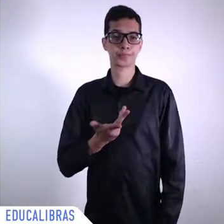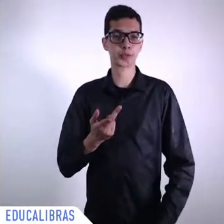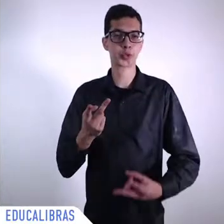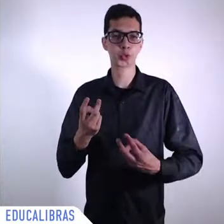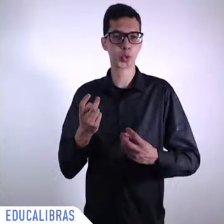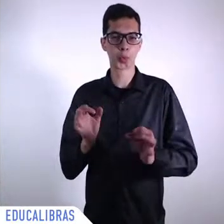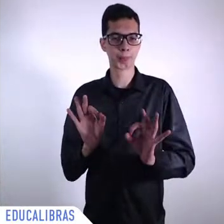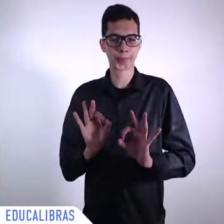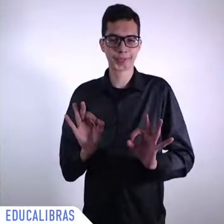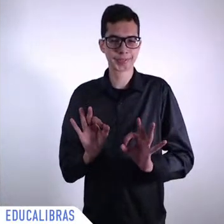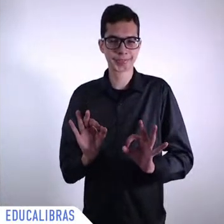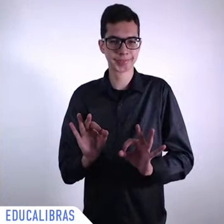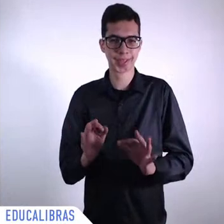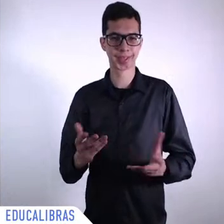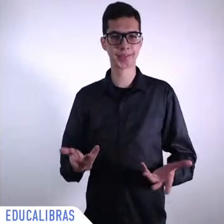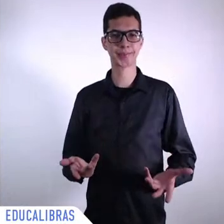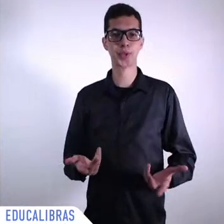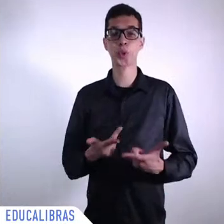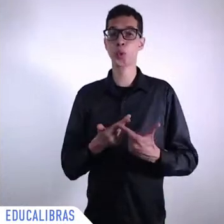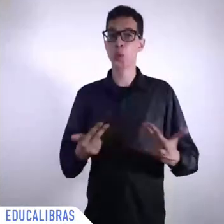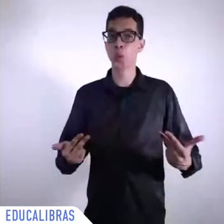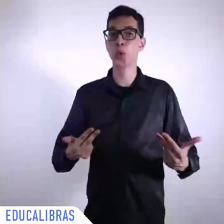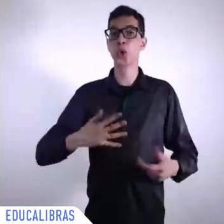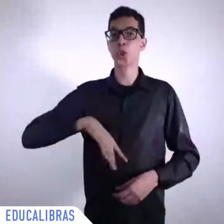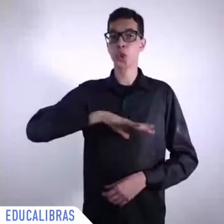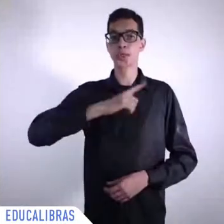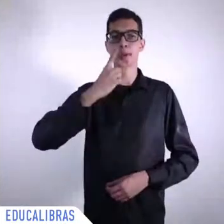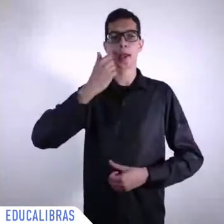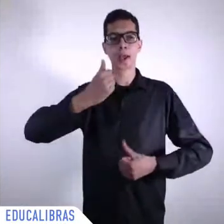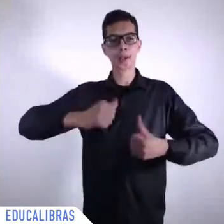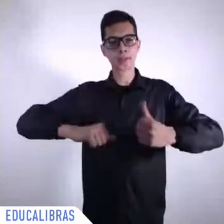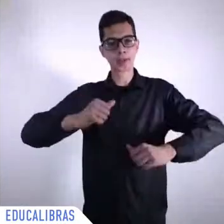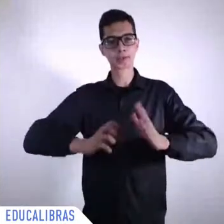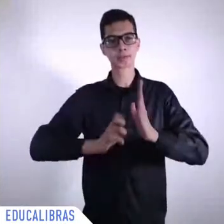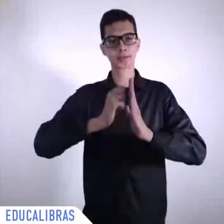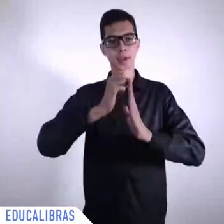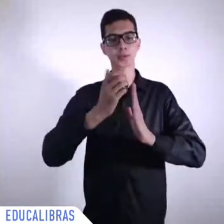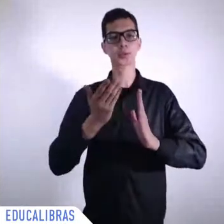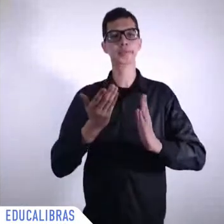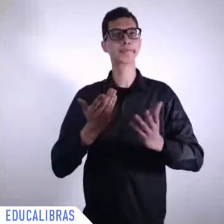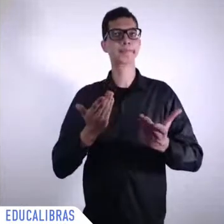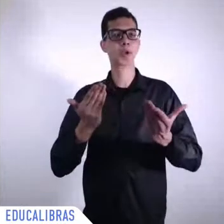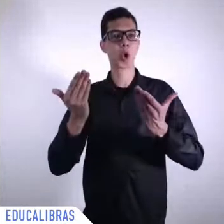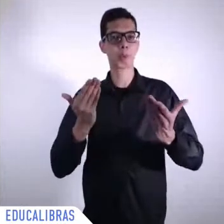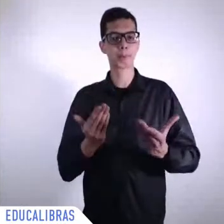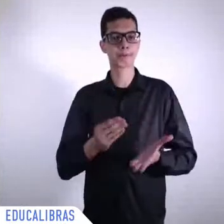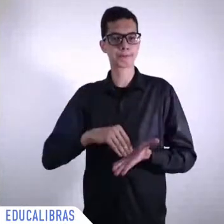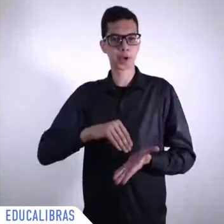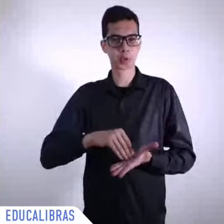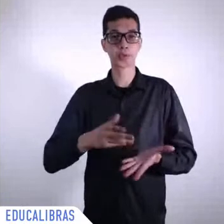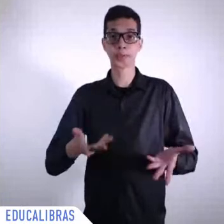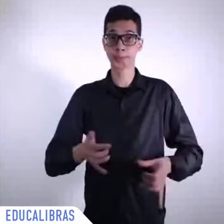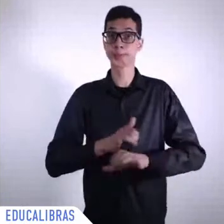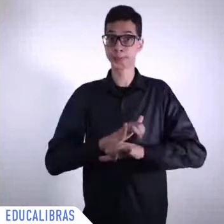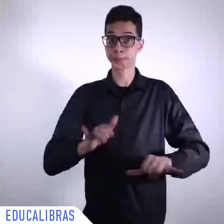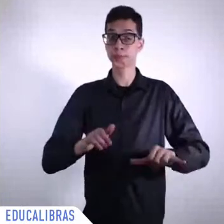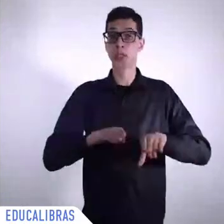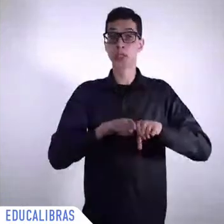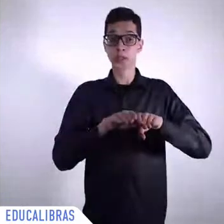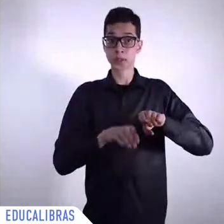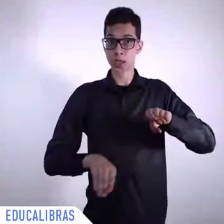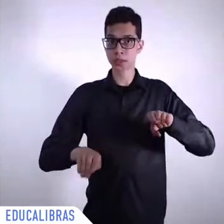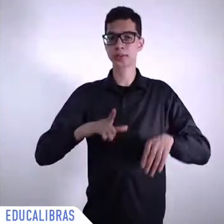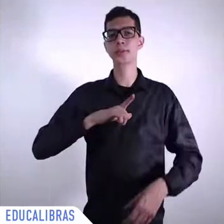inequality is increasing then in those terms we need to include in the picture the